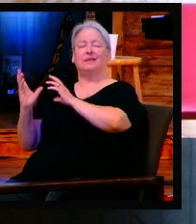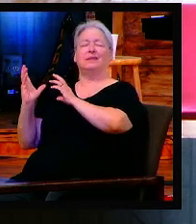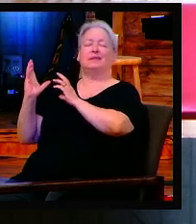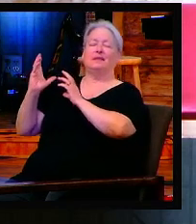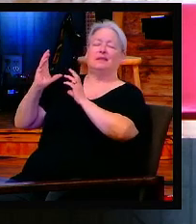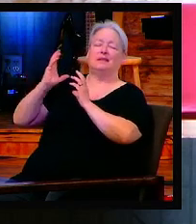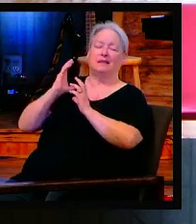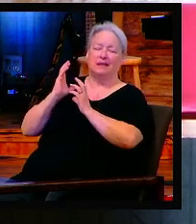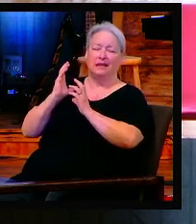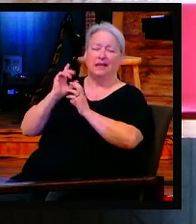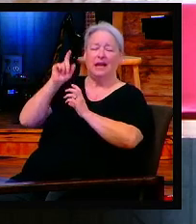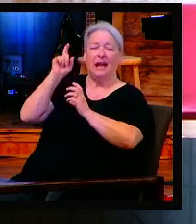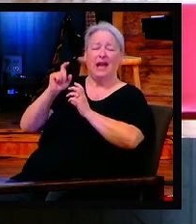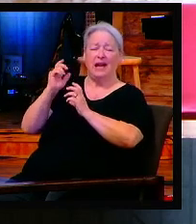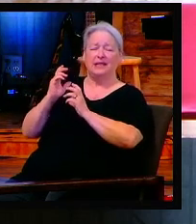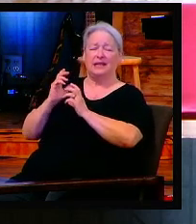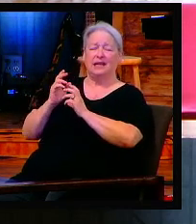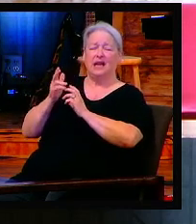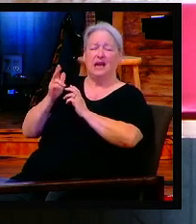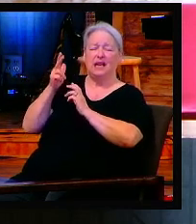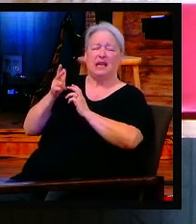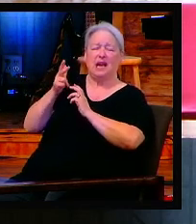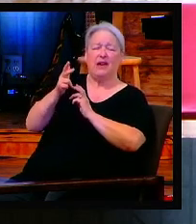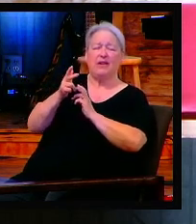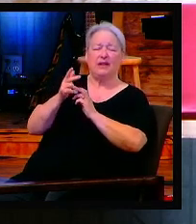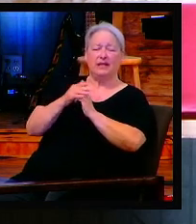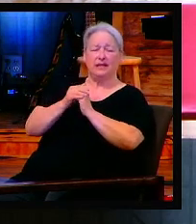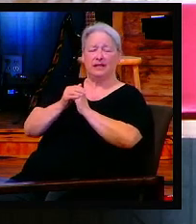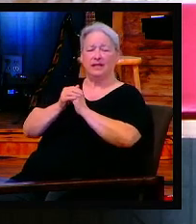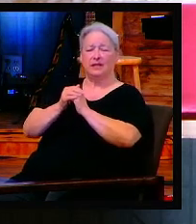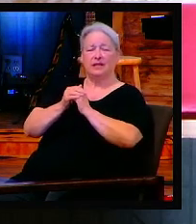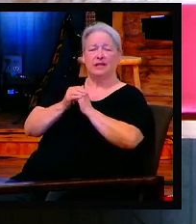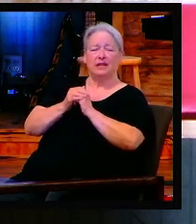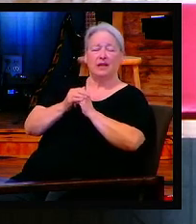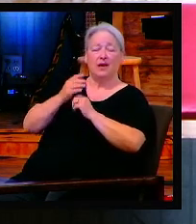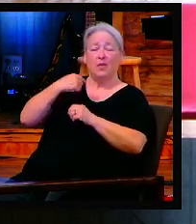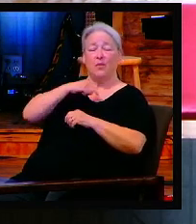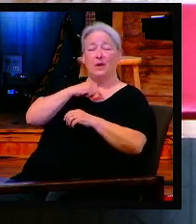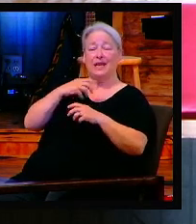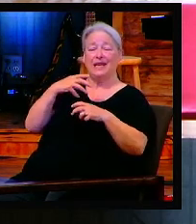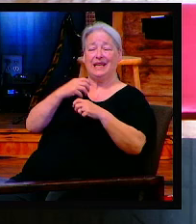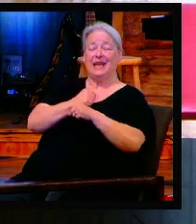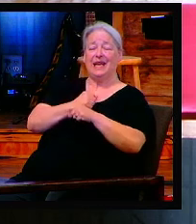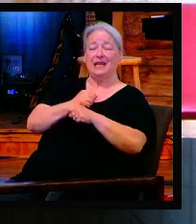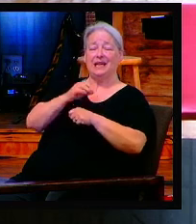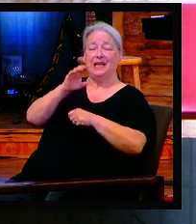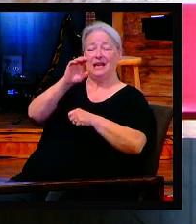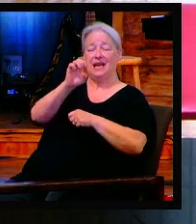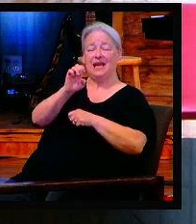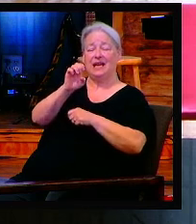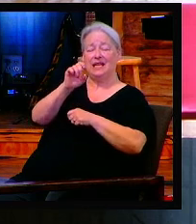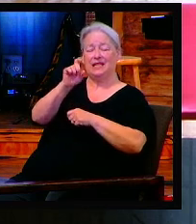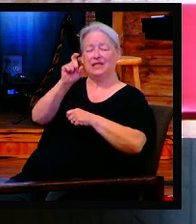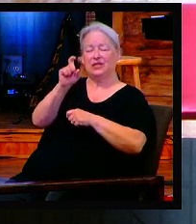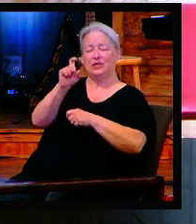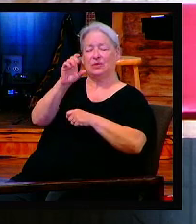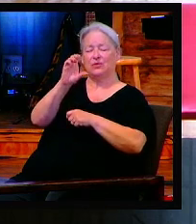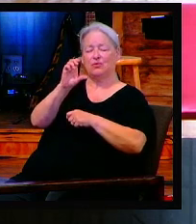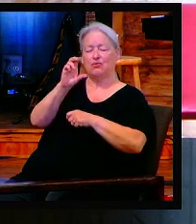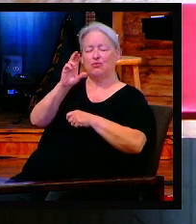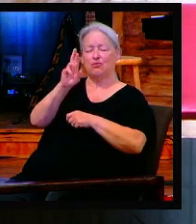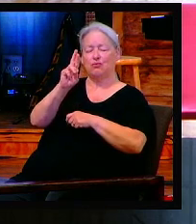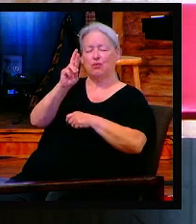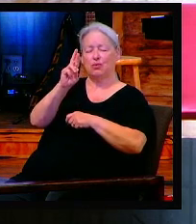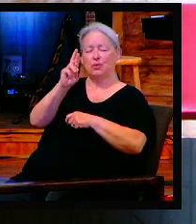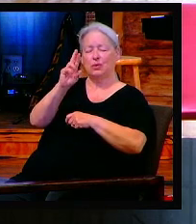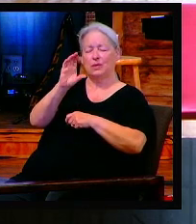Six hours. We get the word excruciating pain from the word crucifixion. And so then your Lord and Savior, King and Master, might